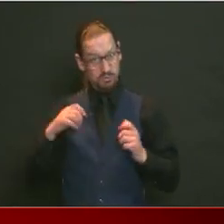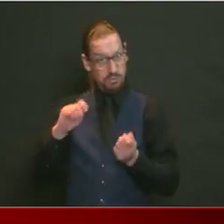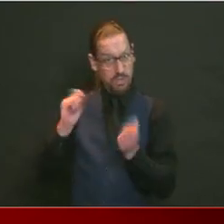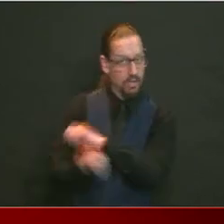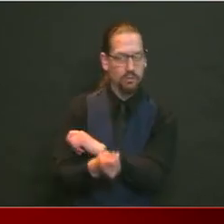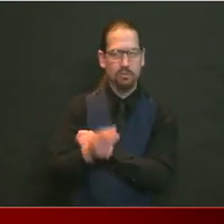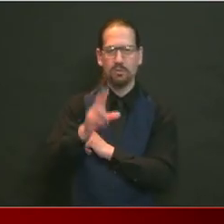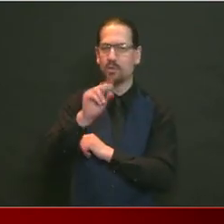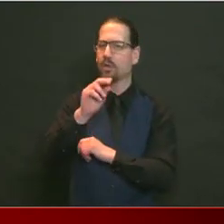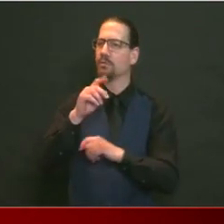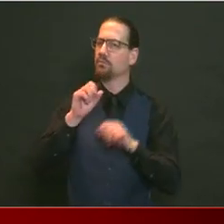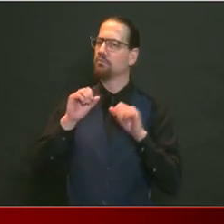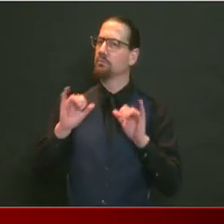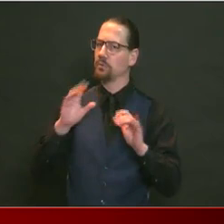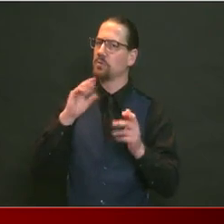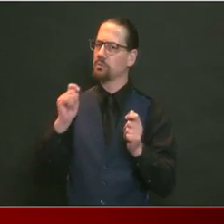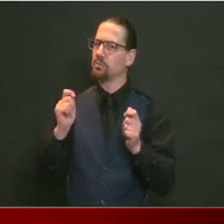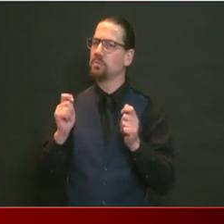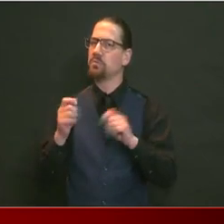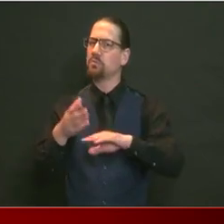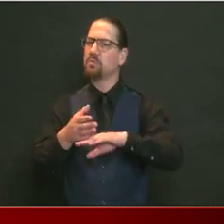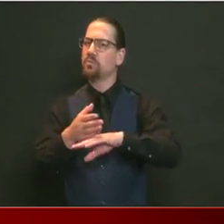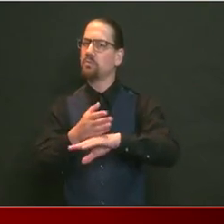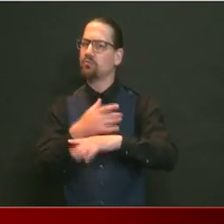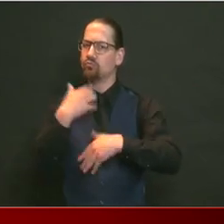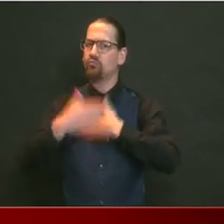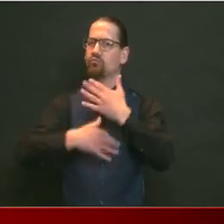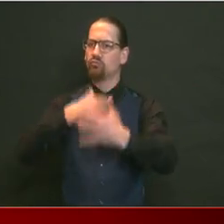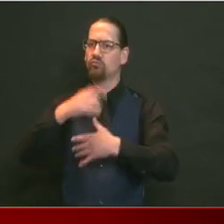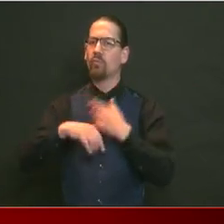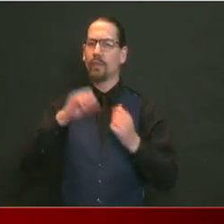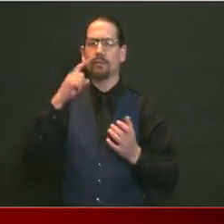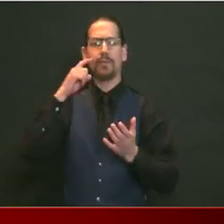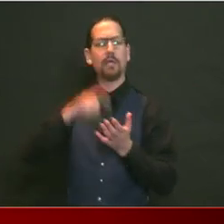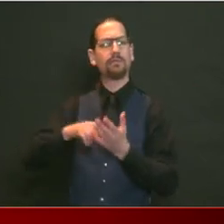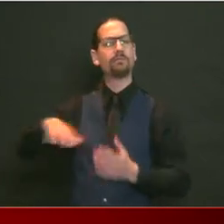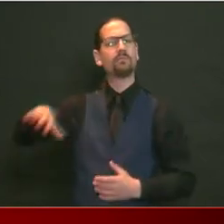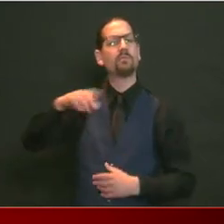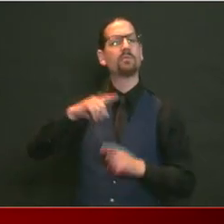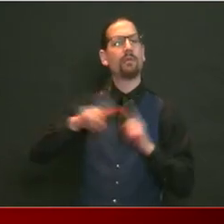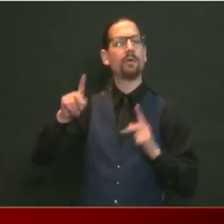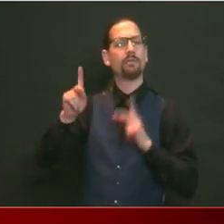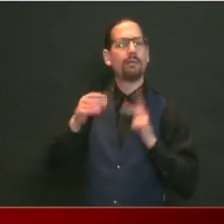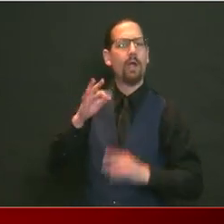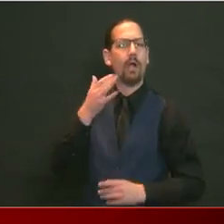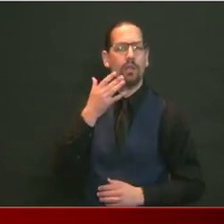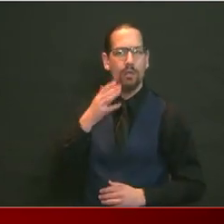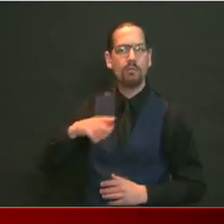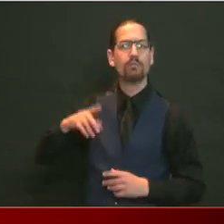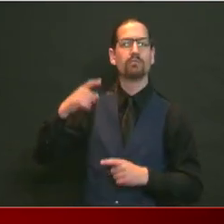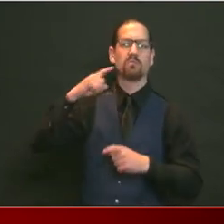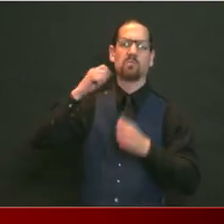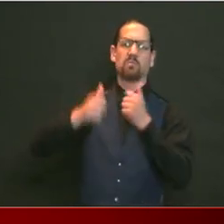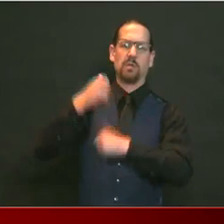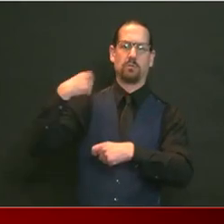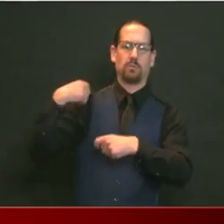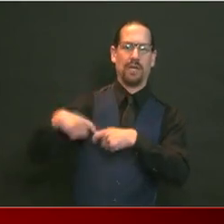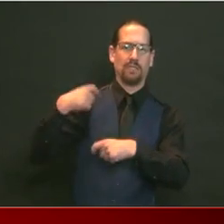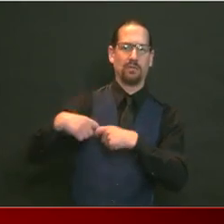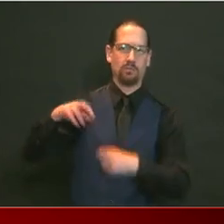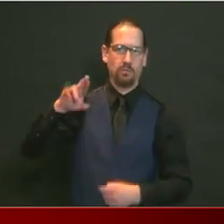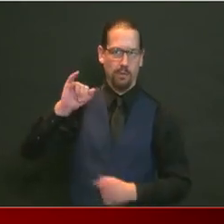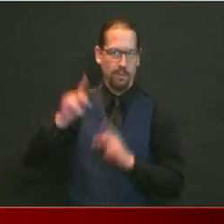see more cases, higher percents of cases among Latino Rhode Islanders, as well as an